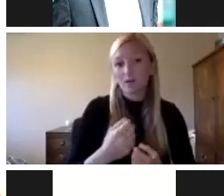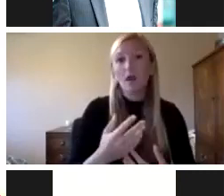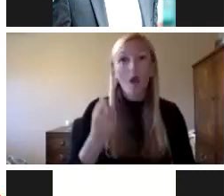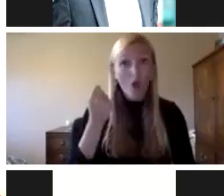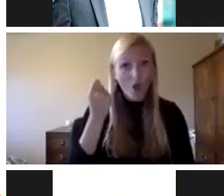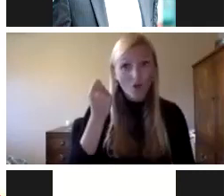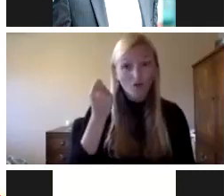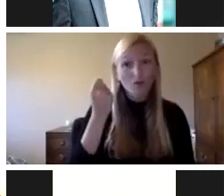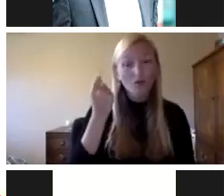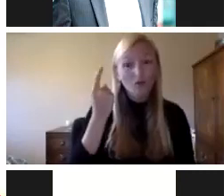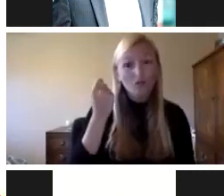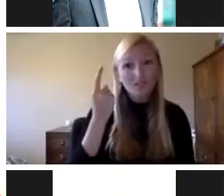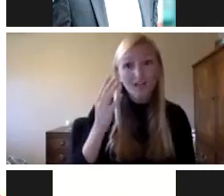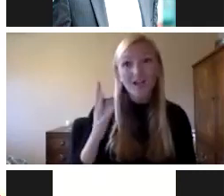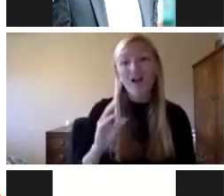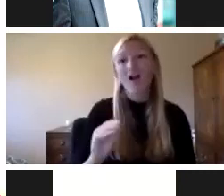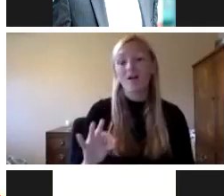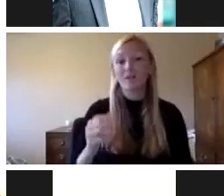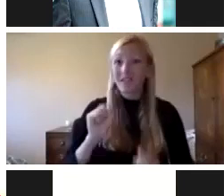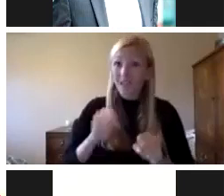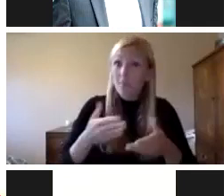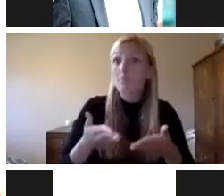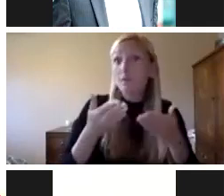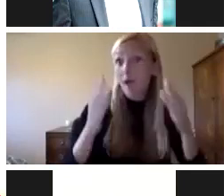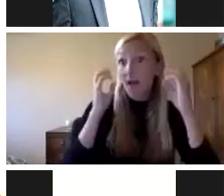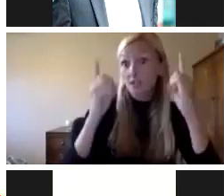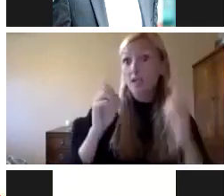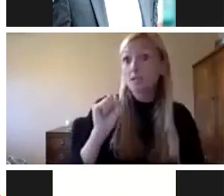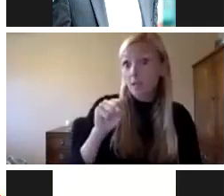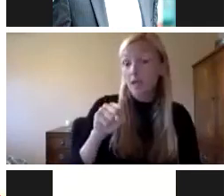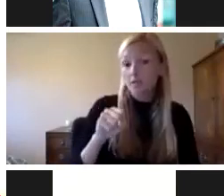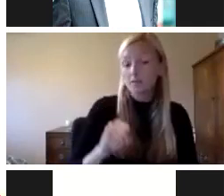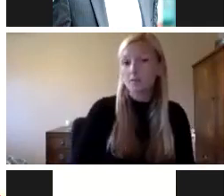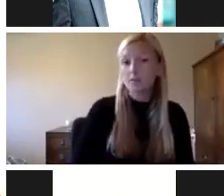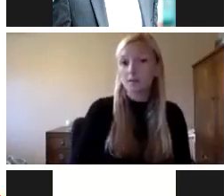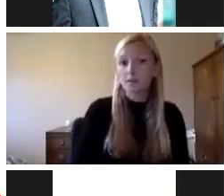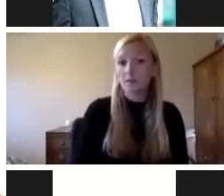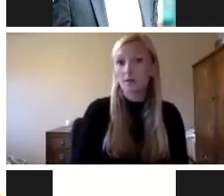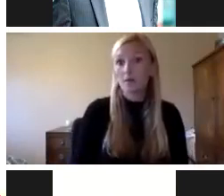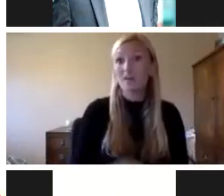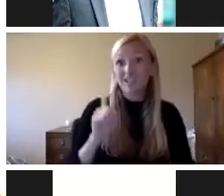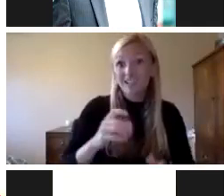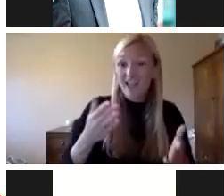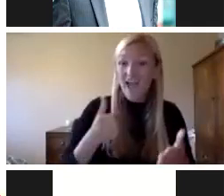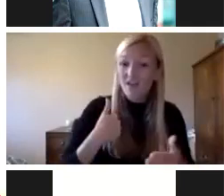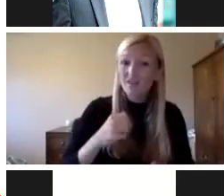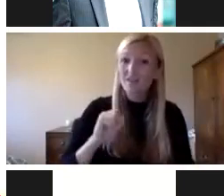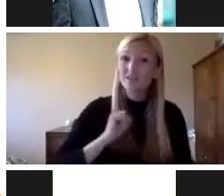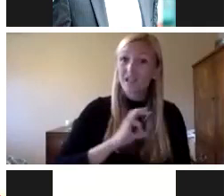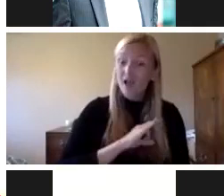of the fact that we could provide in educational areas staff and student safety. Most